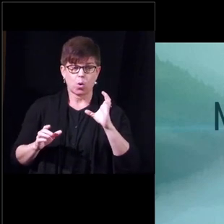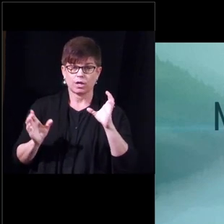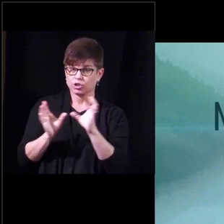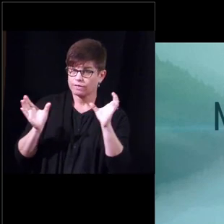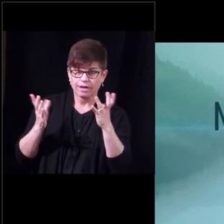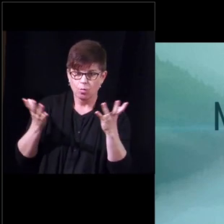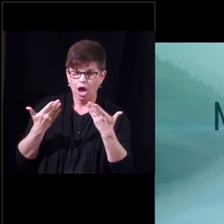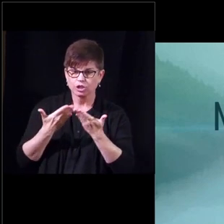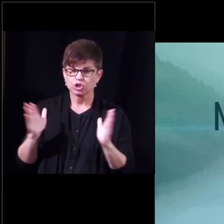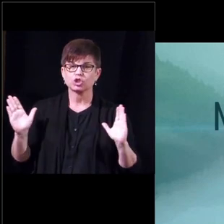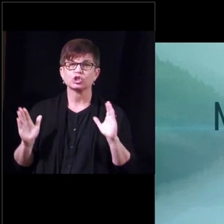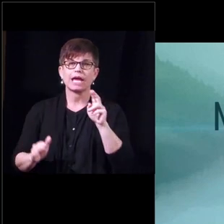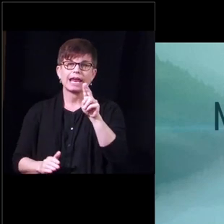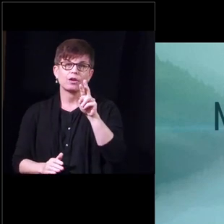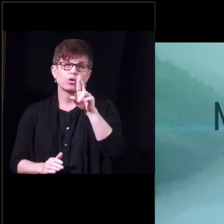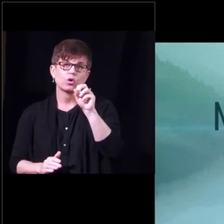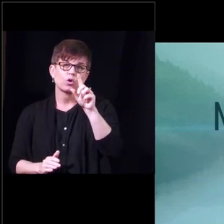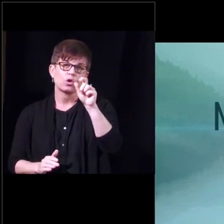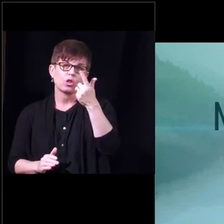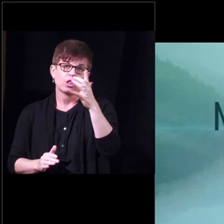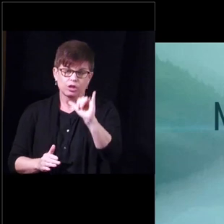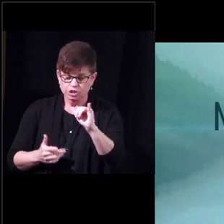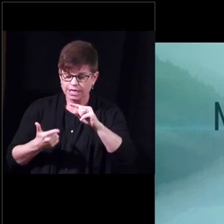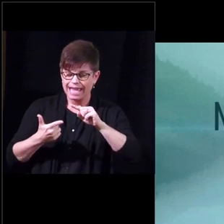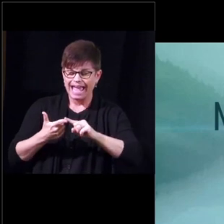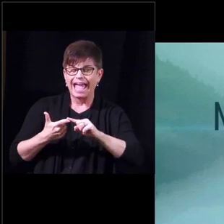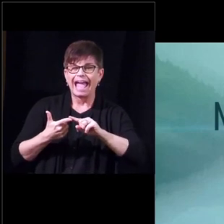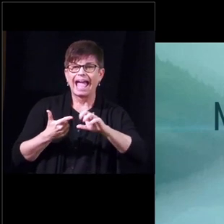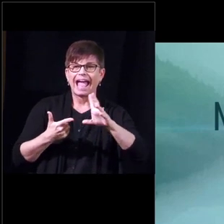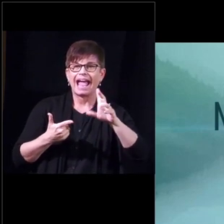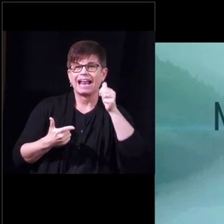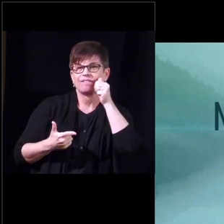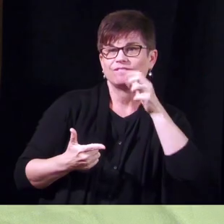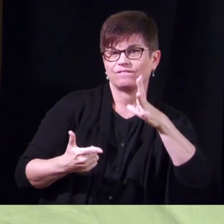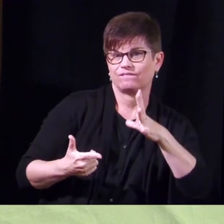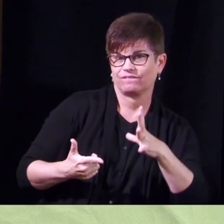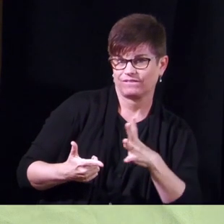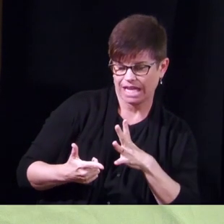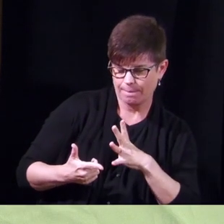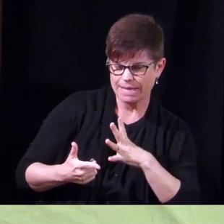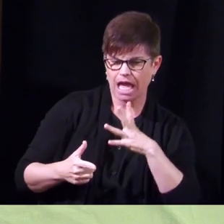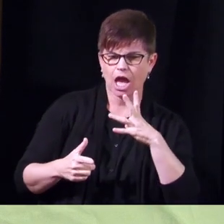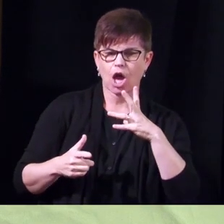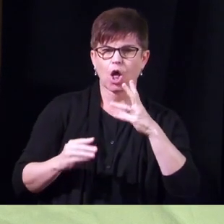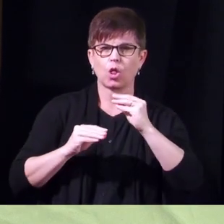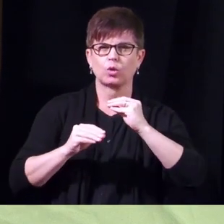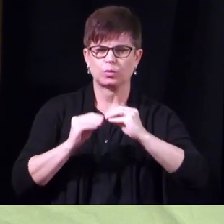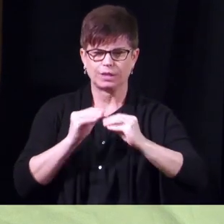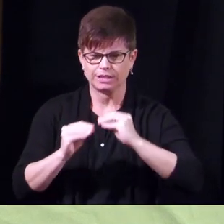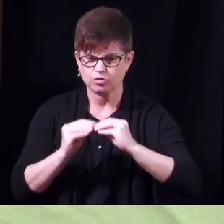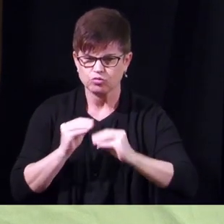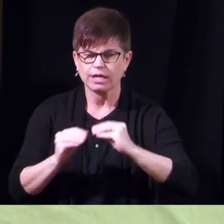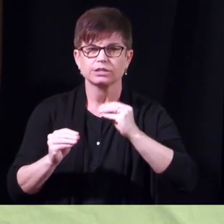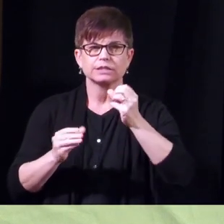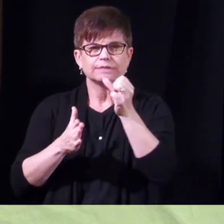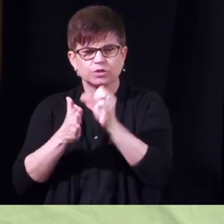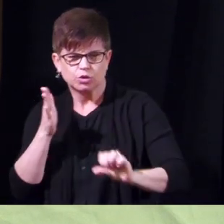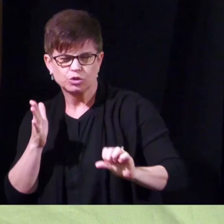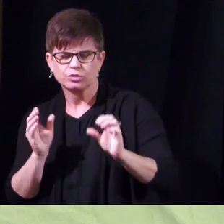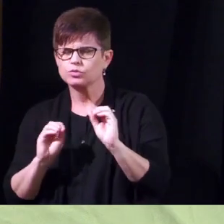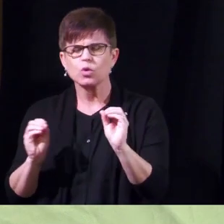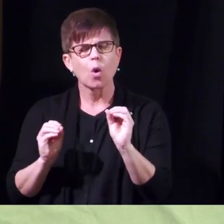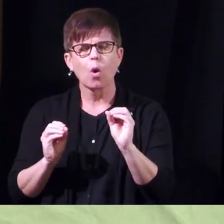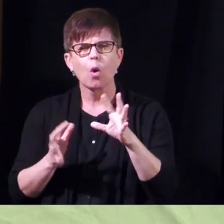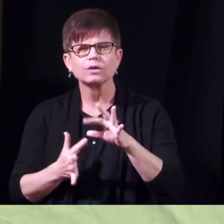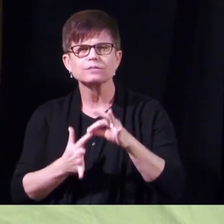urology and female pelvic medicine reconstructive surgery and there is no specialty of neural urology